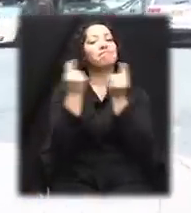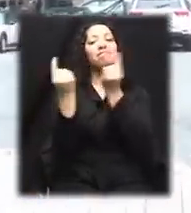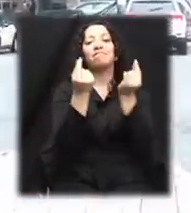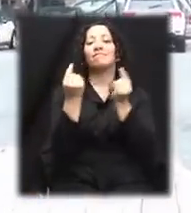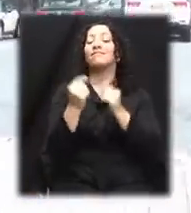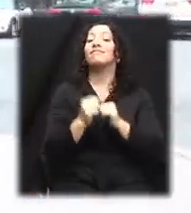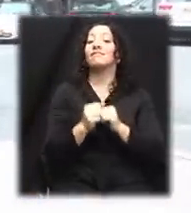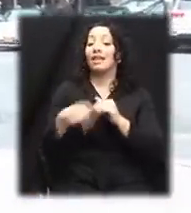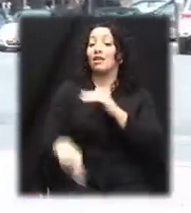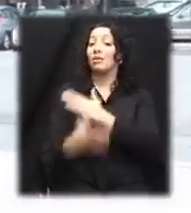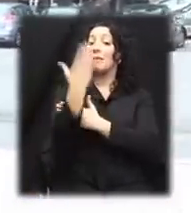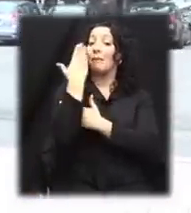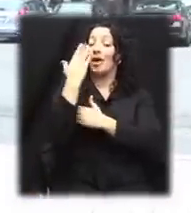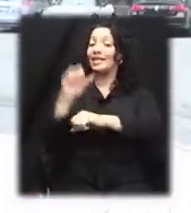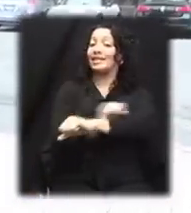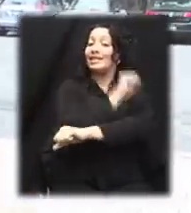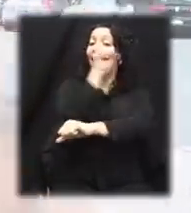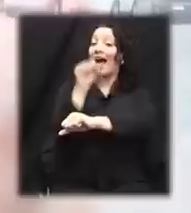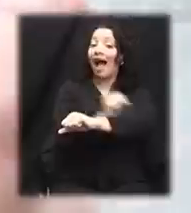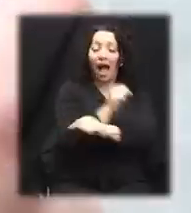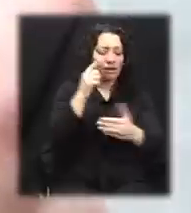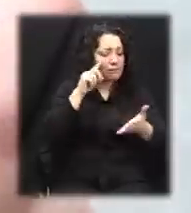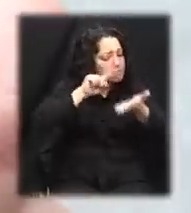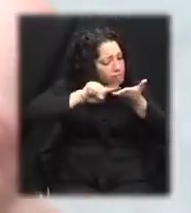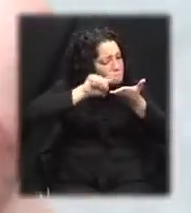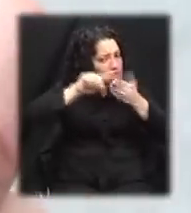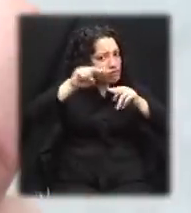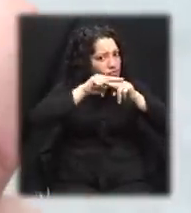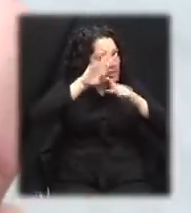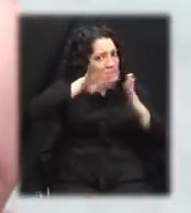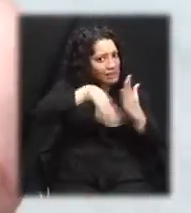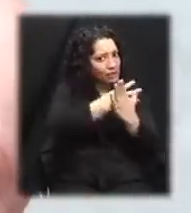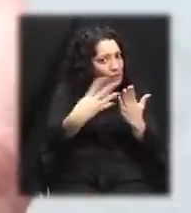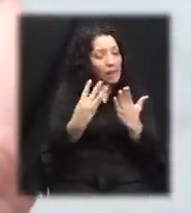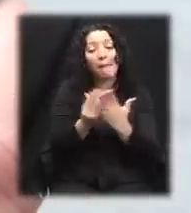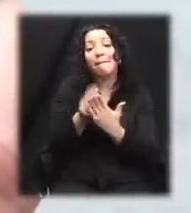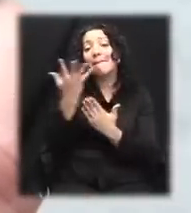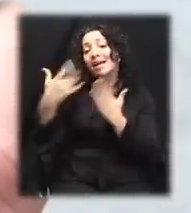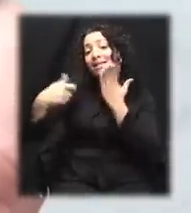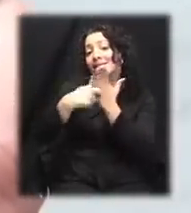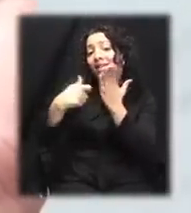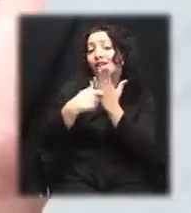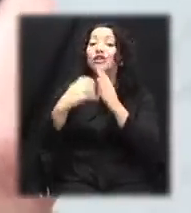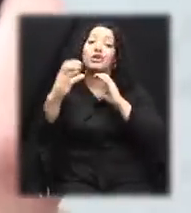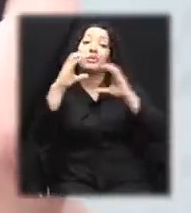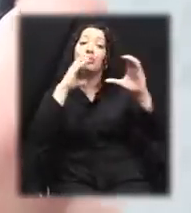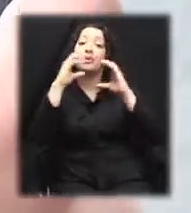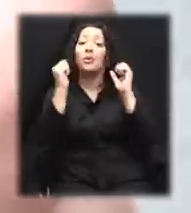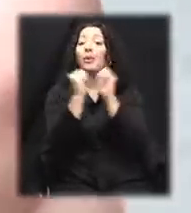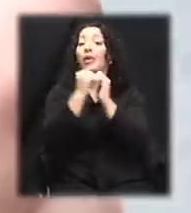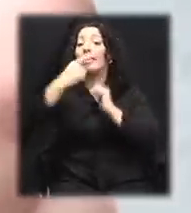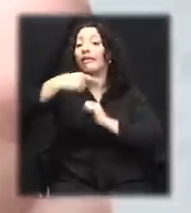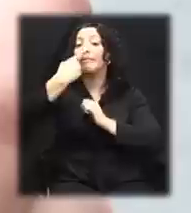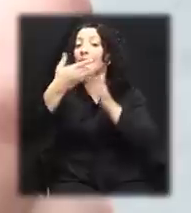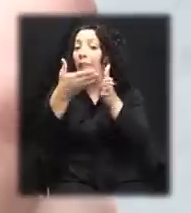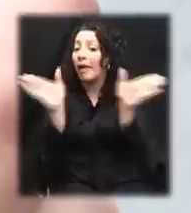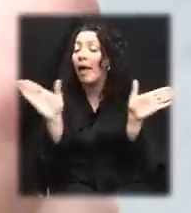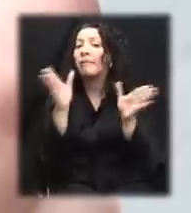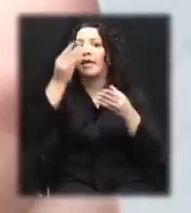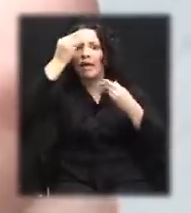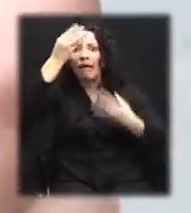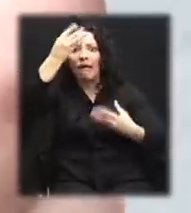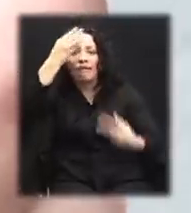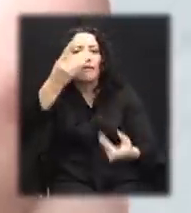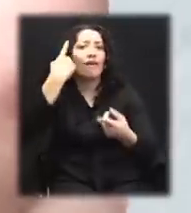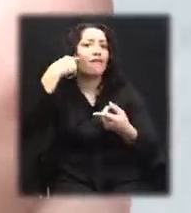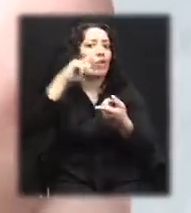Scott has used his smartphone to look up train schedules, purchase train tickets, communicate with the public, stay informed of changes in schedule,